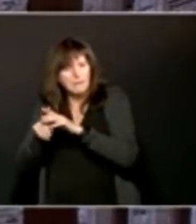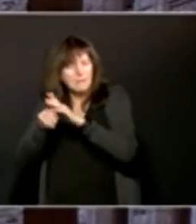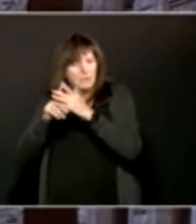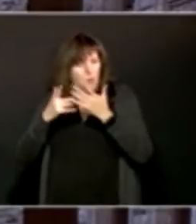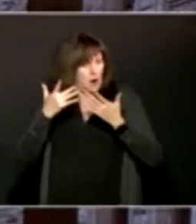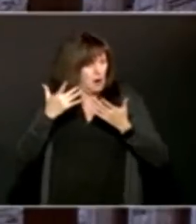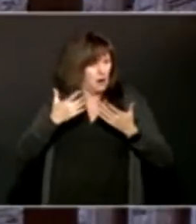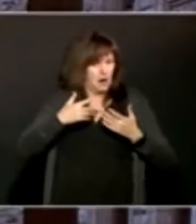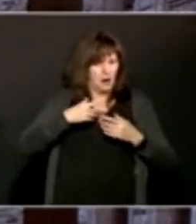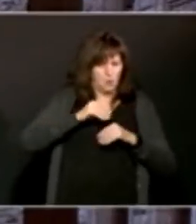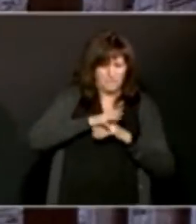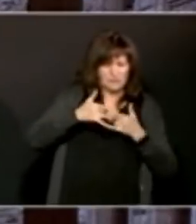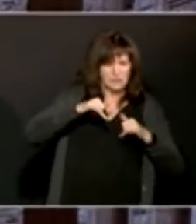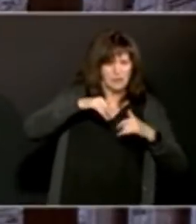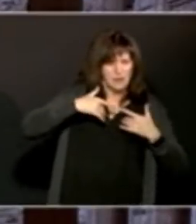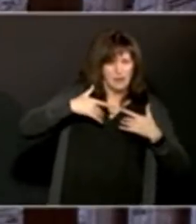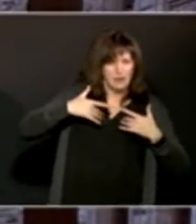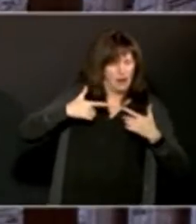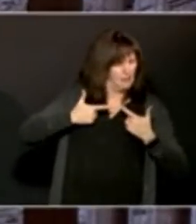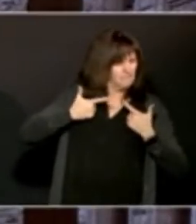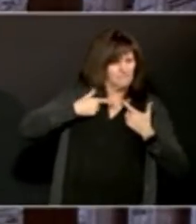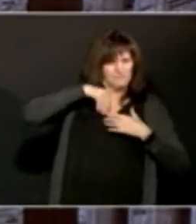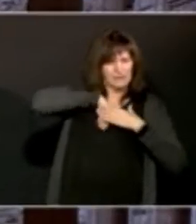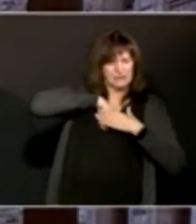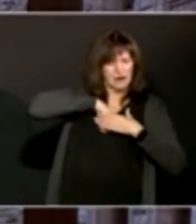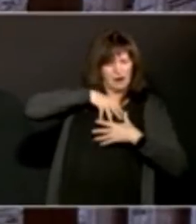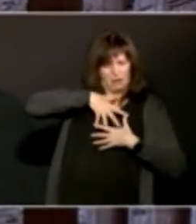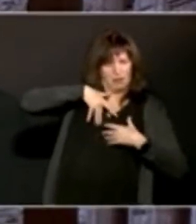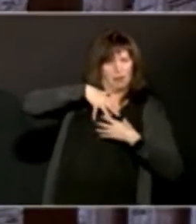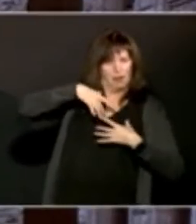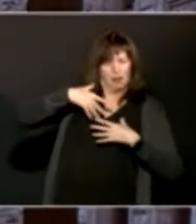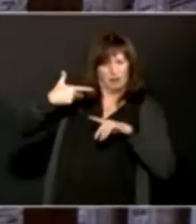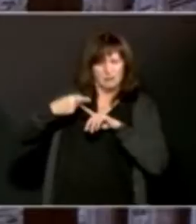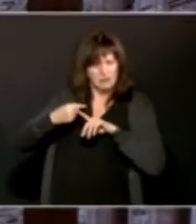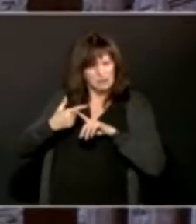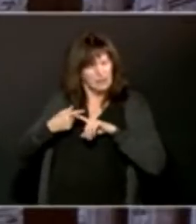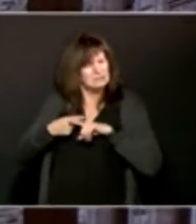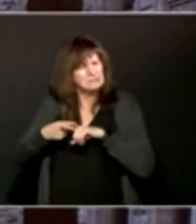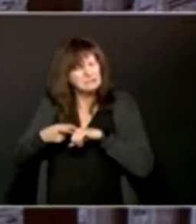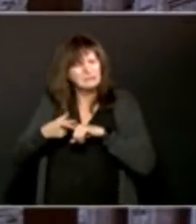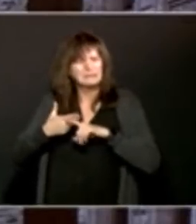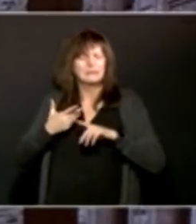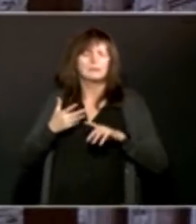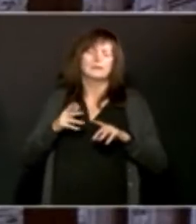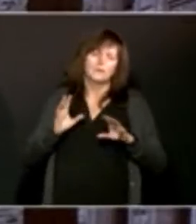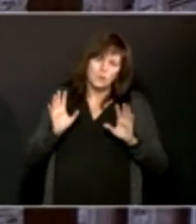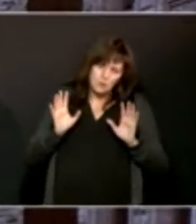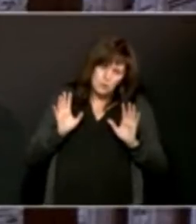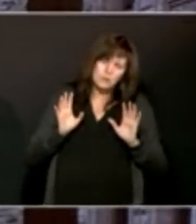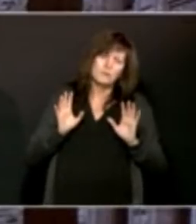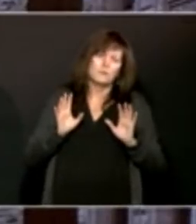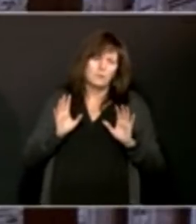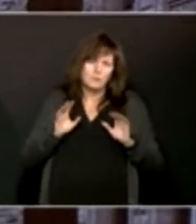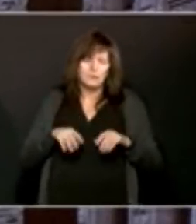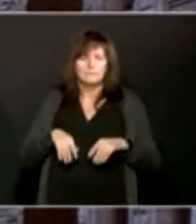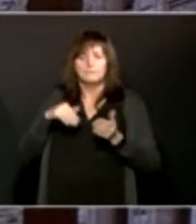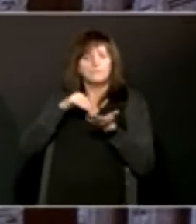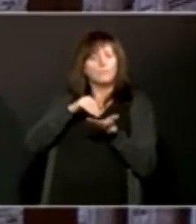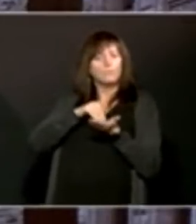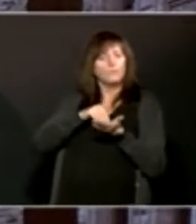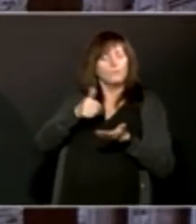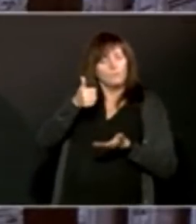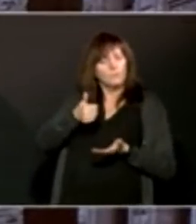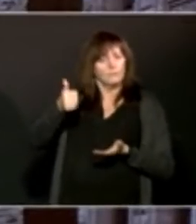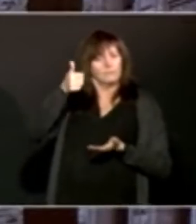Nevertheless, you may say there's a sector in your area that you're especially concerned about as a medical officer of health and you're asking